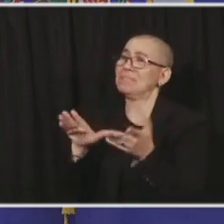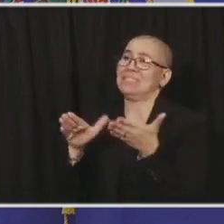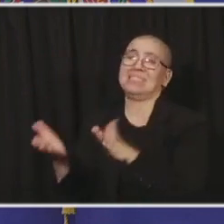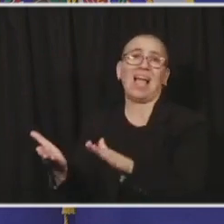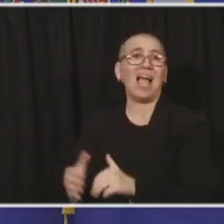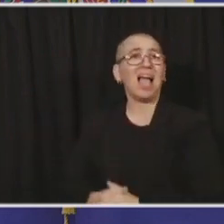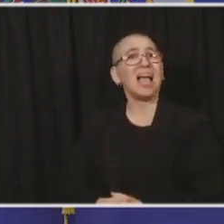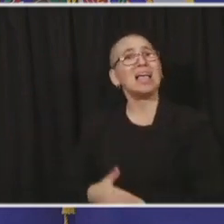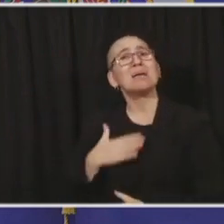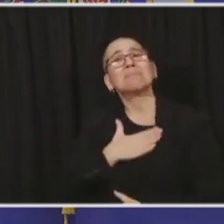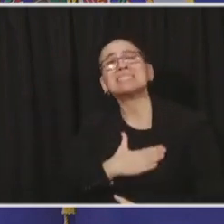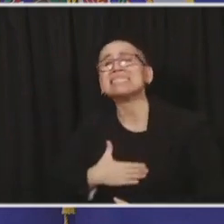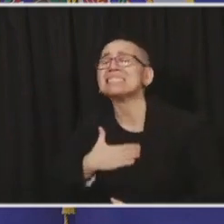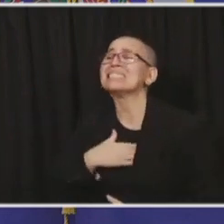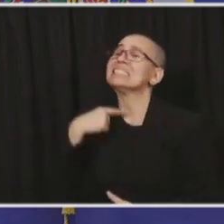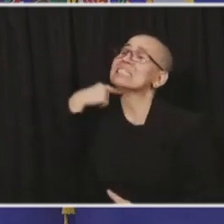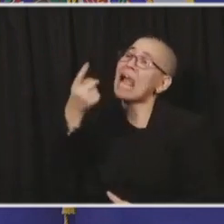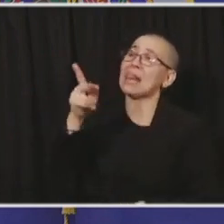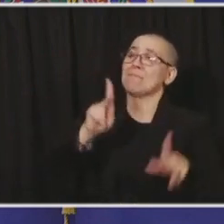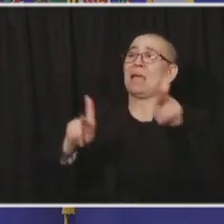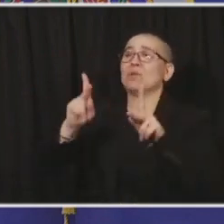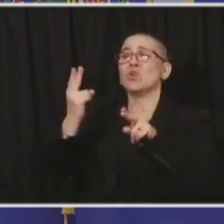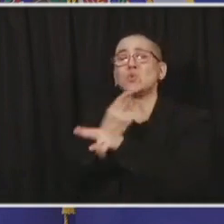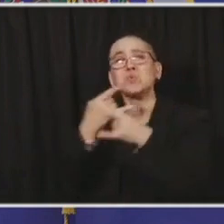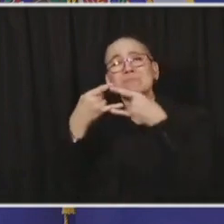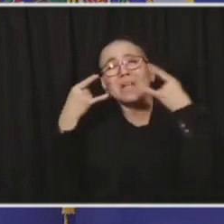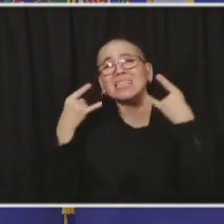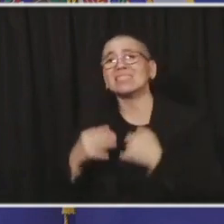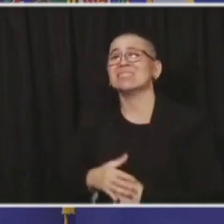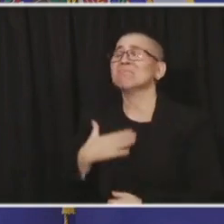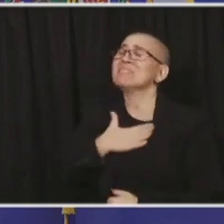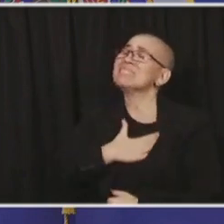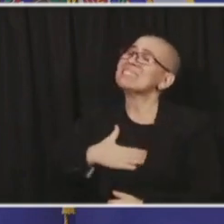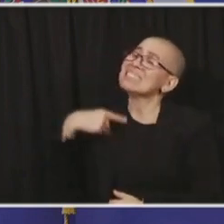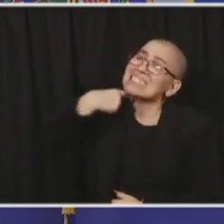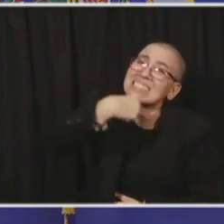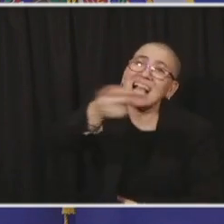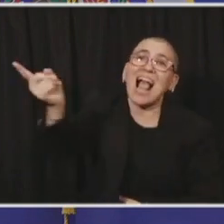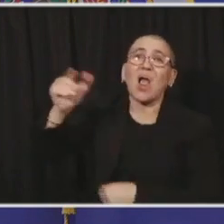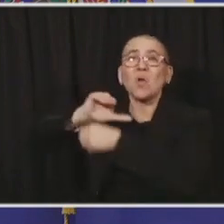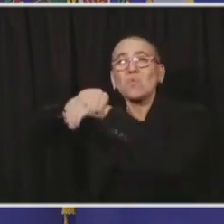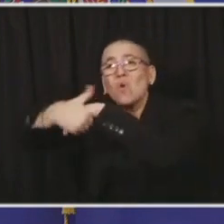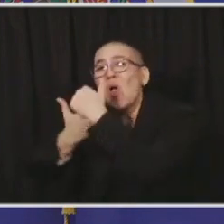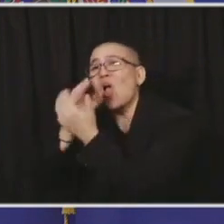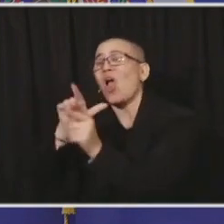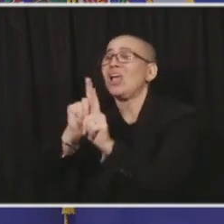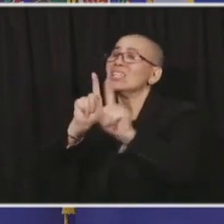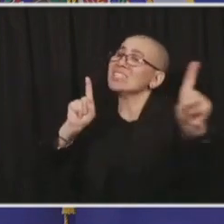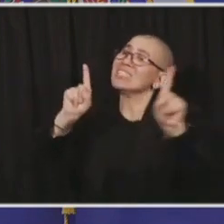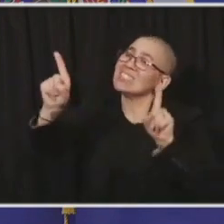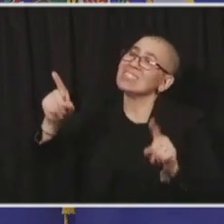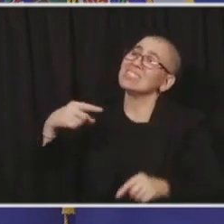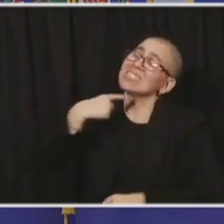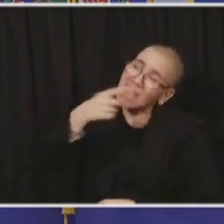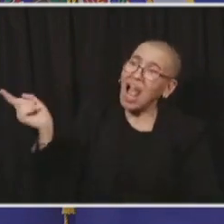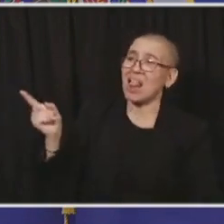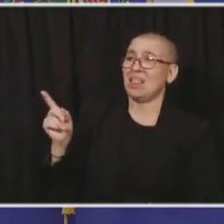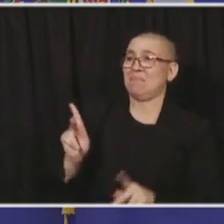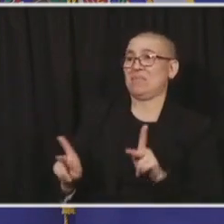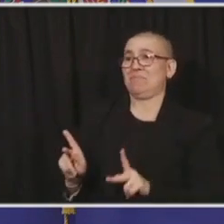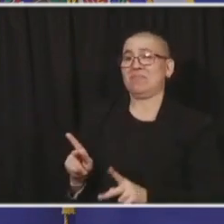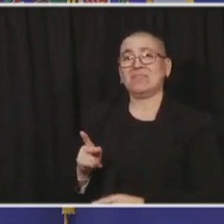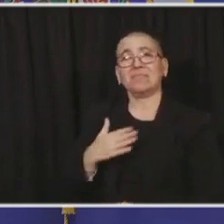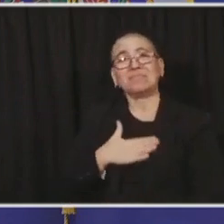hand washing, social distancing. Pass the message of personal accountability.